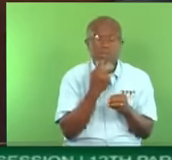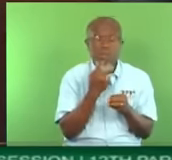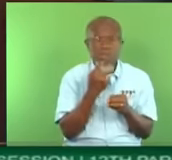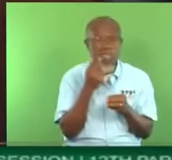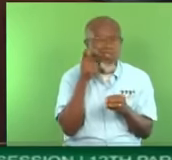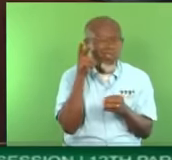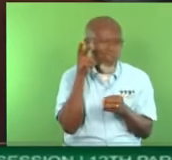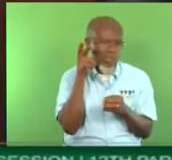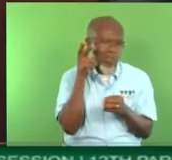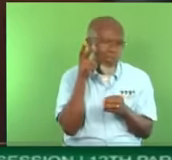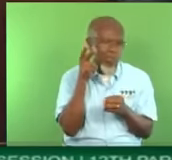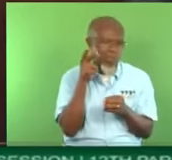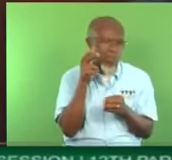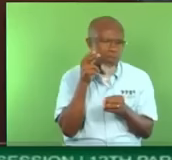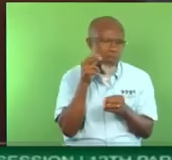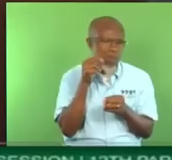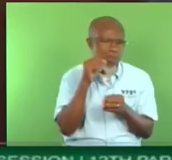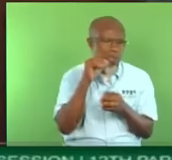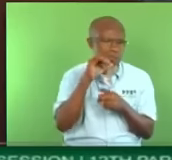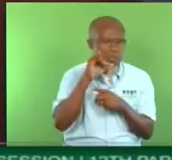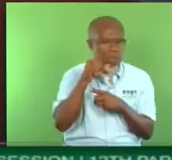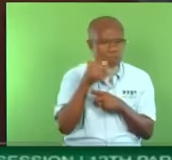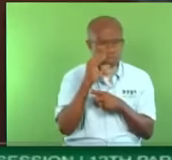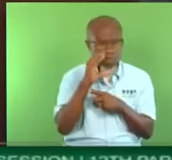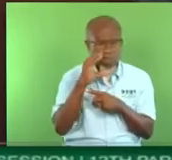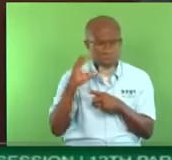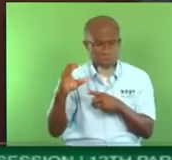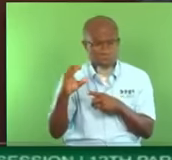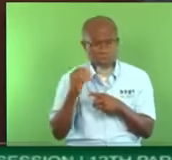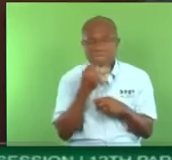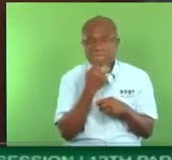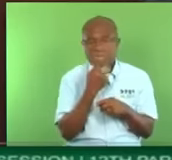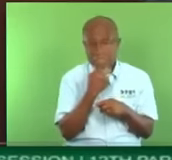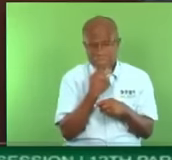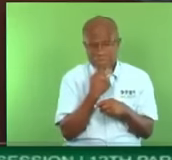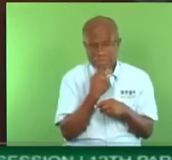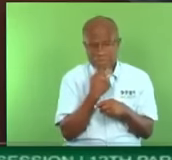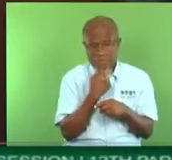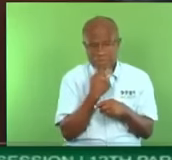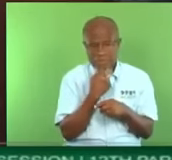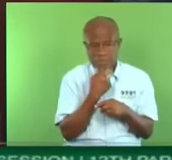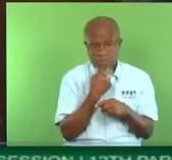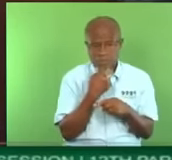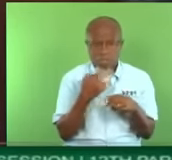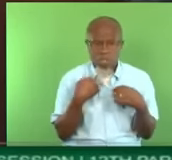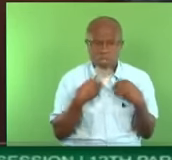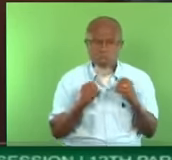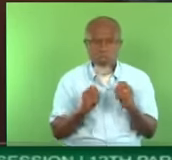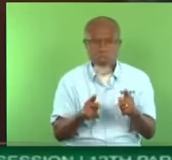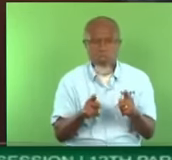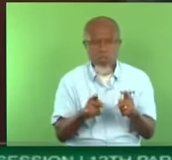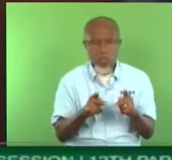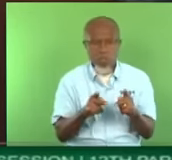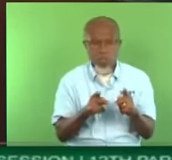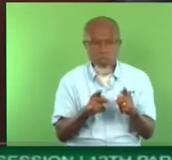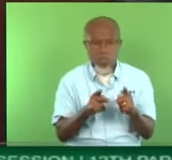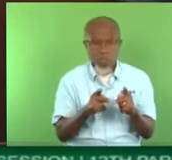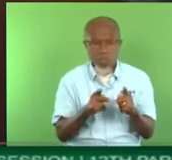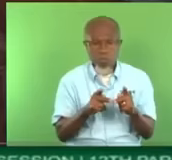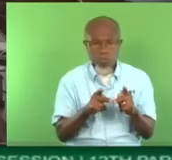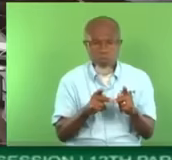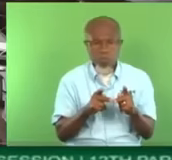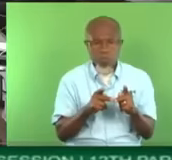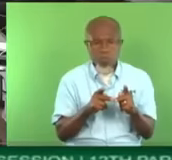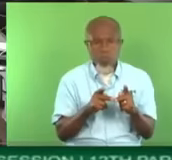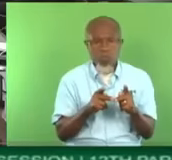on National Security, we have had on several occasions the opportunity to examine... Member for Orupochis, your